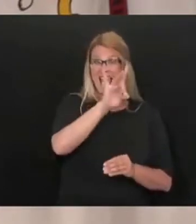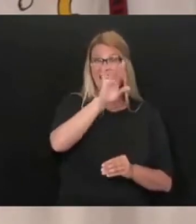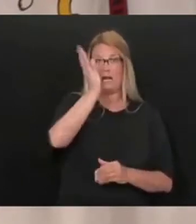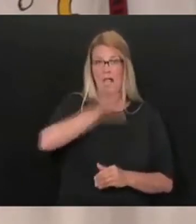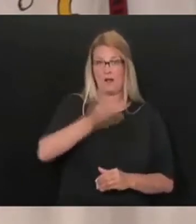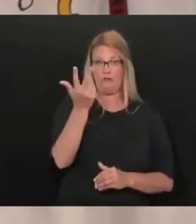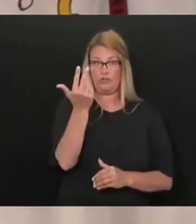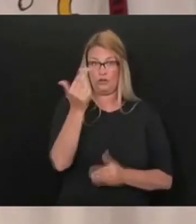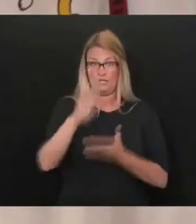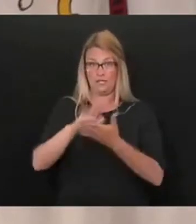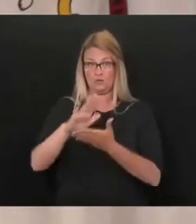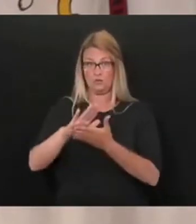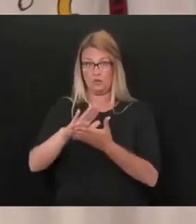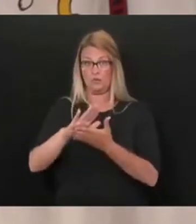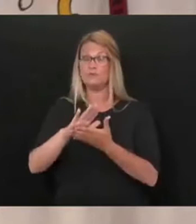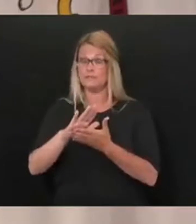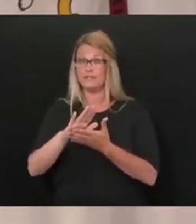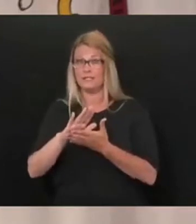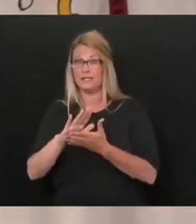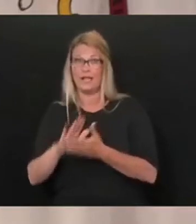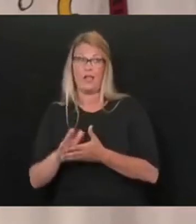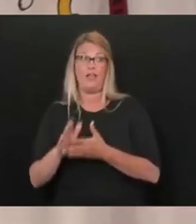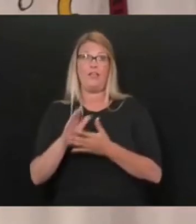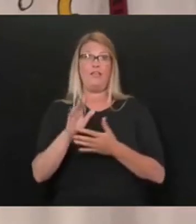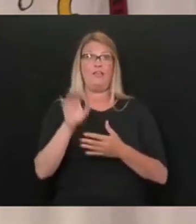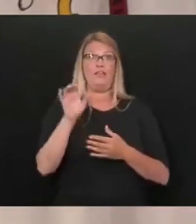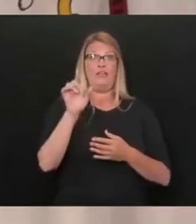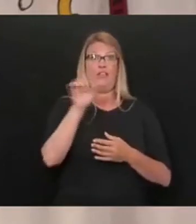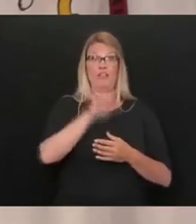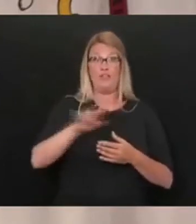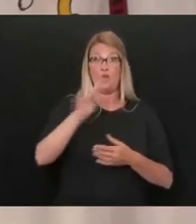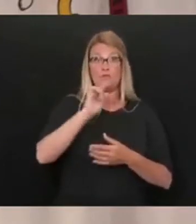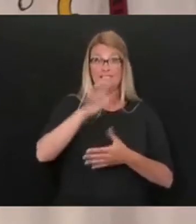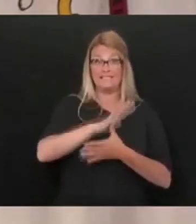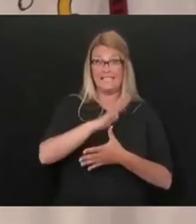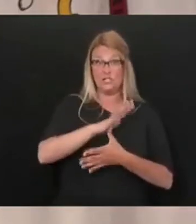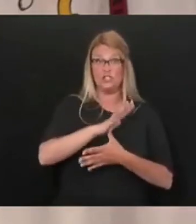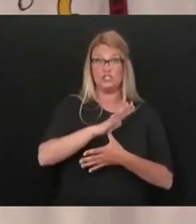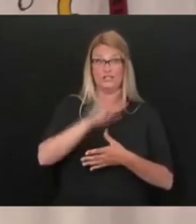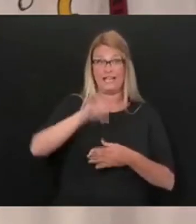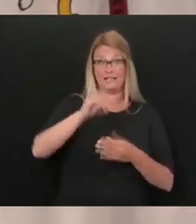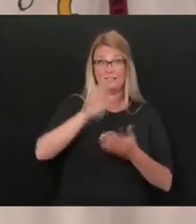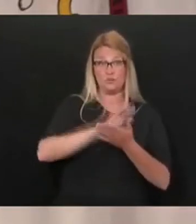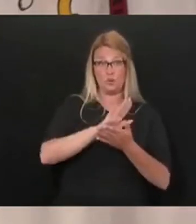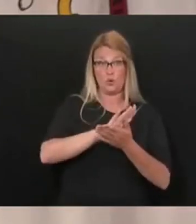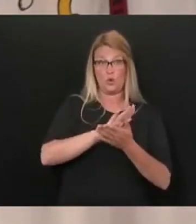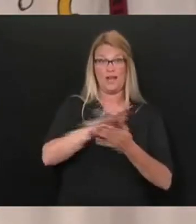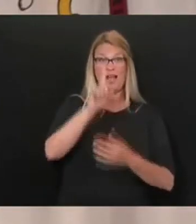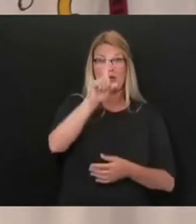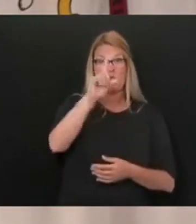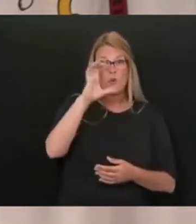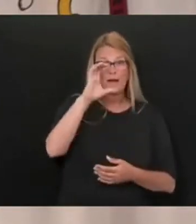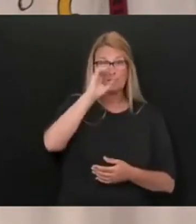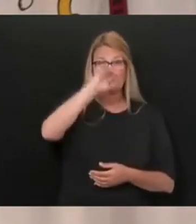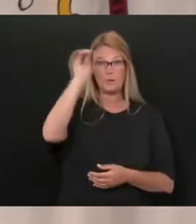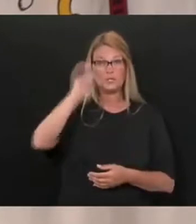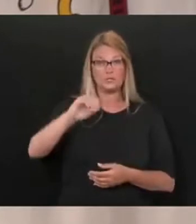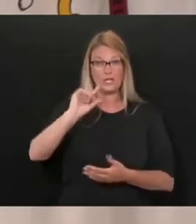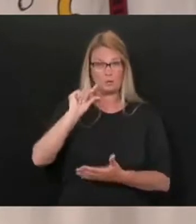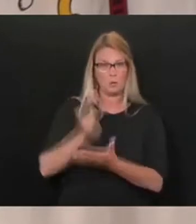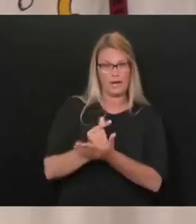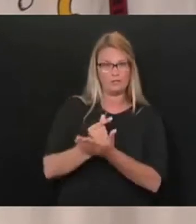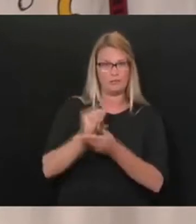schools, these kids and these seniors in this program had a hundred percent graduation rate.